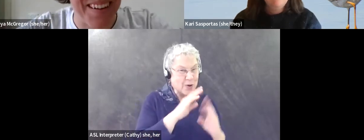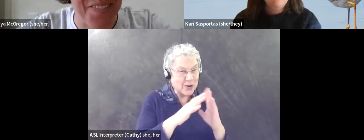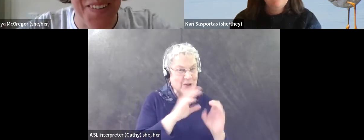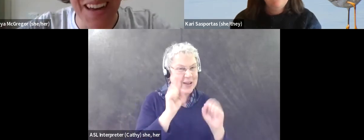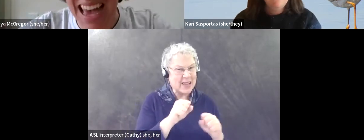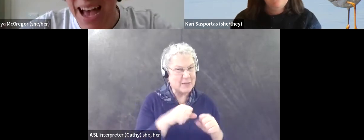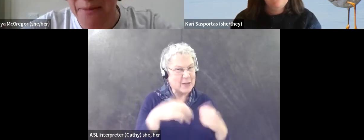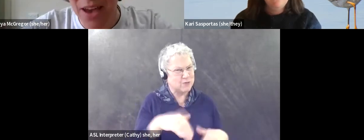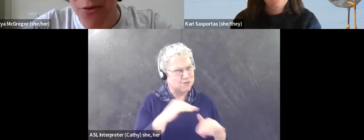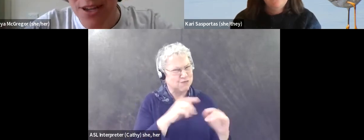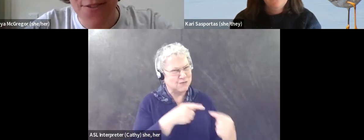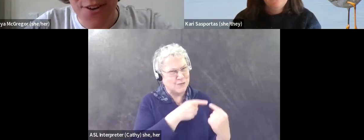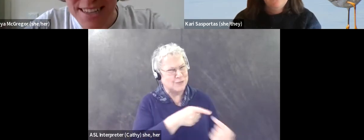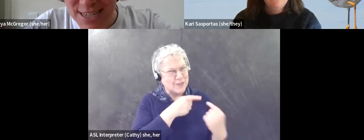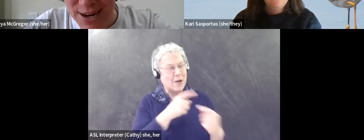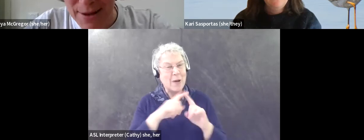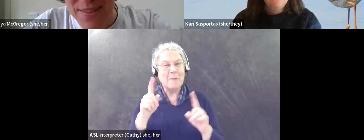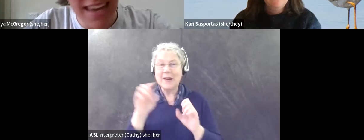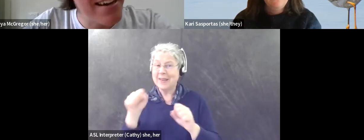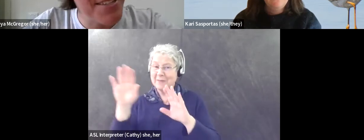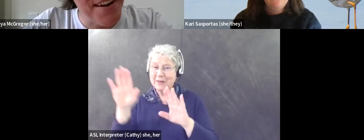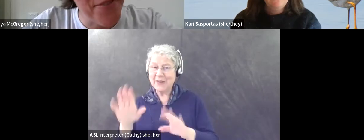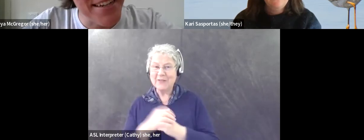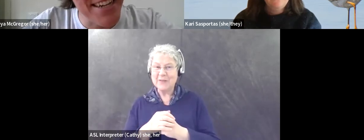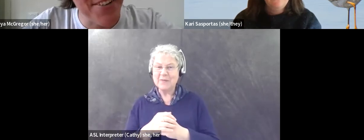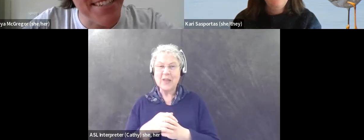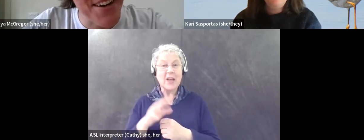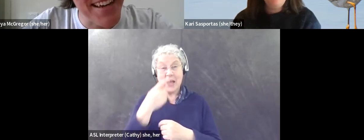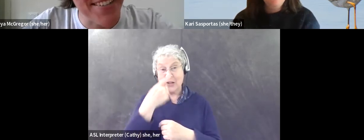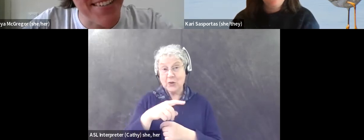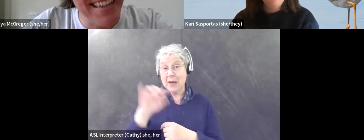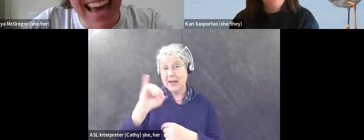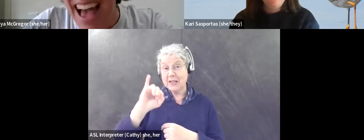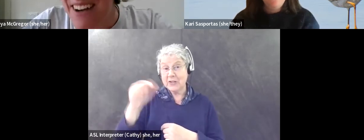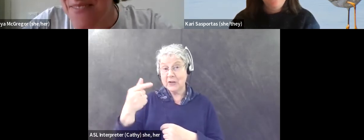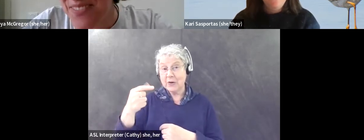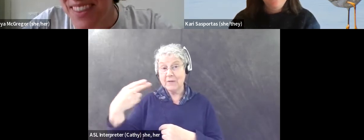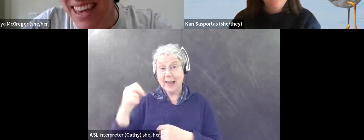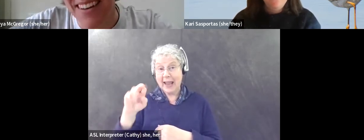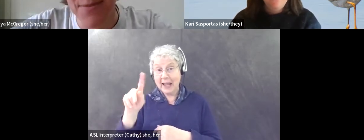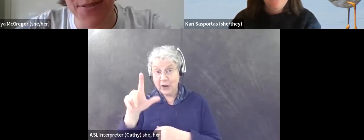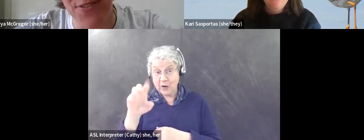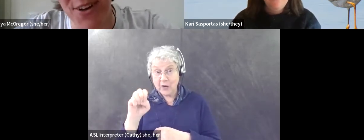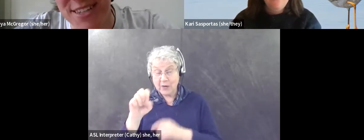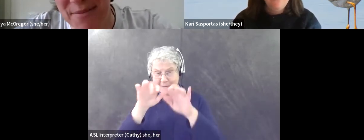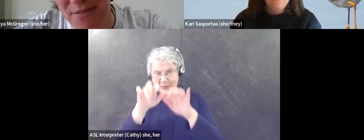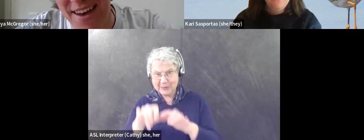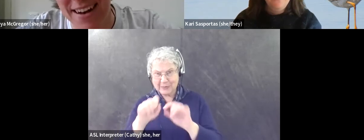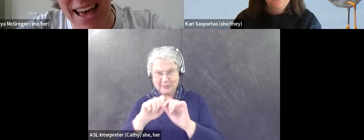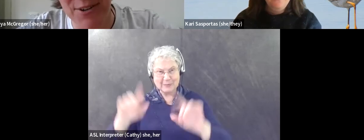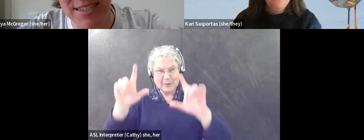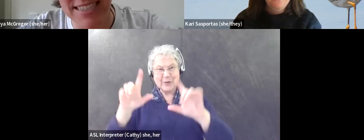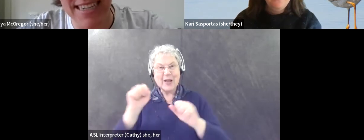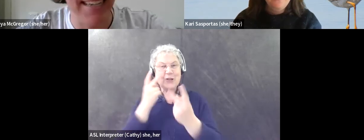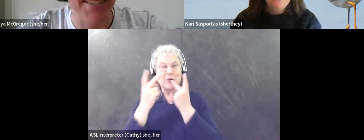be really wonderful. Um, folks, if you're on Instagram, Carrie, is it all right if I share your Instagram handle? Um, Carrie's beautiful photos can be